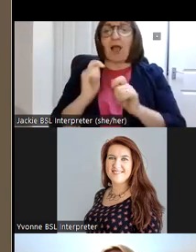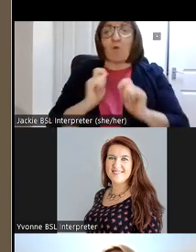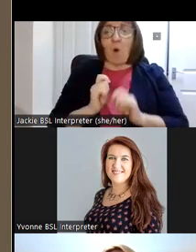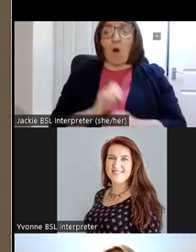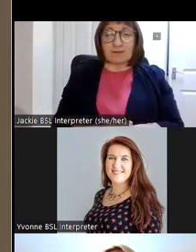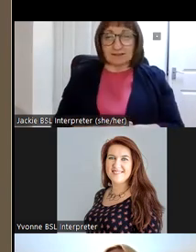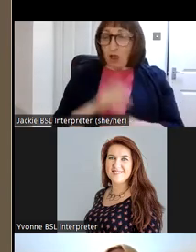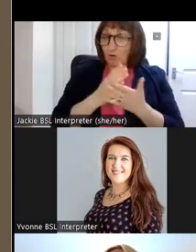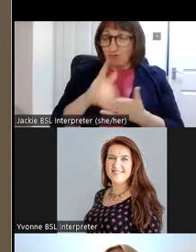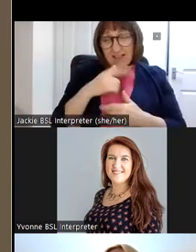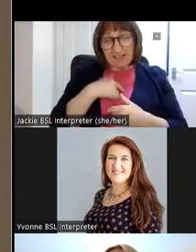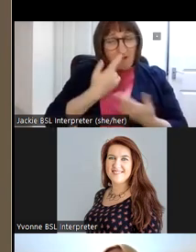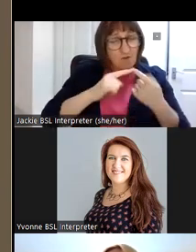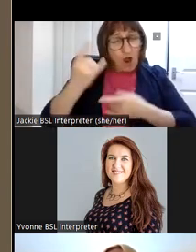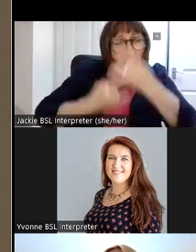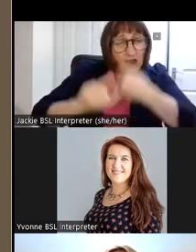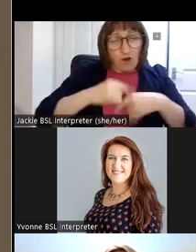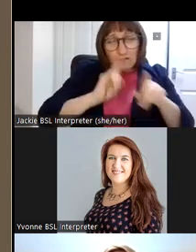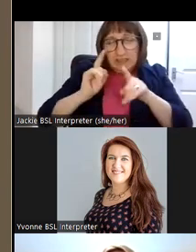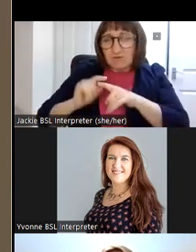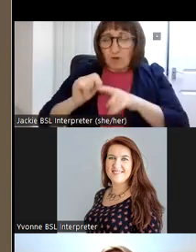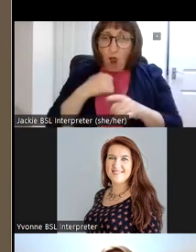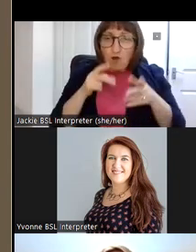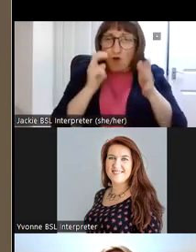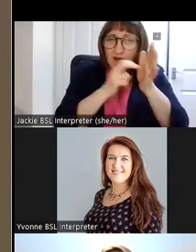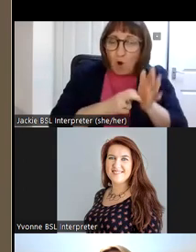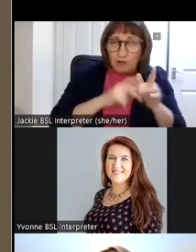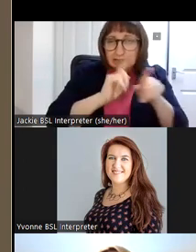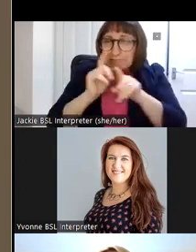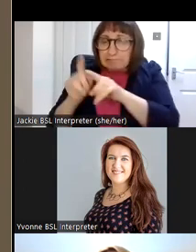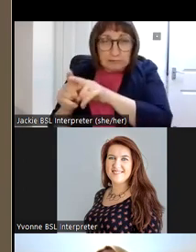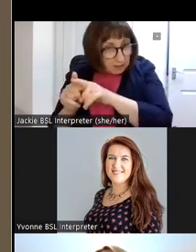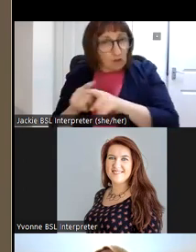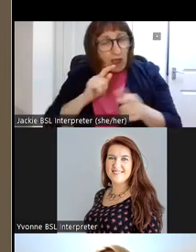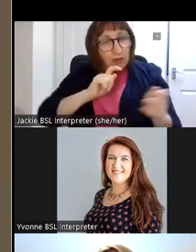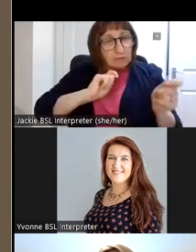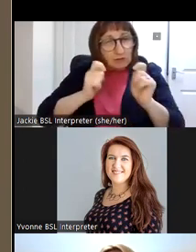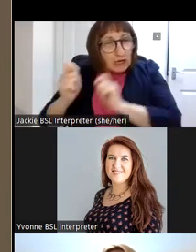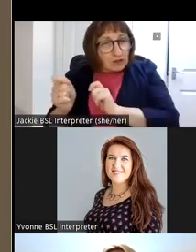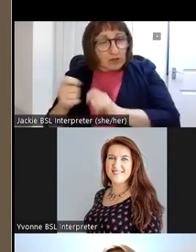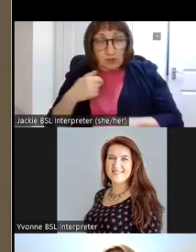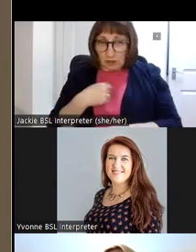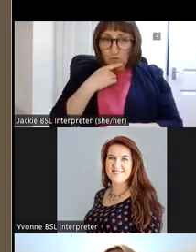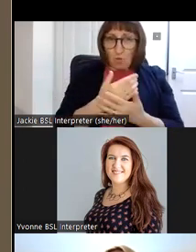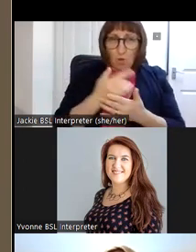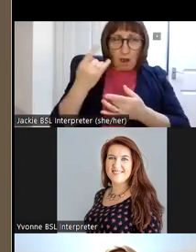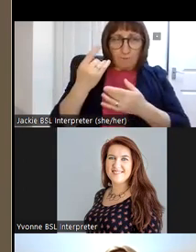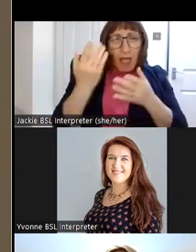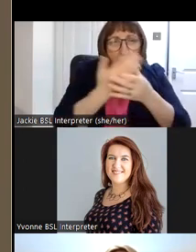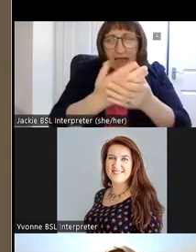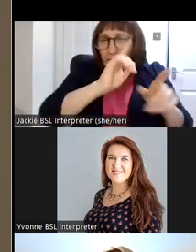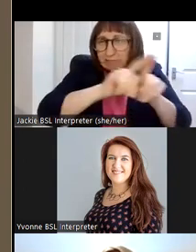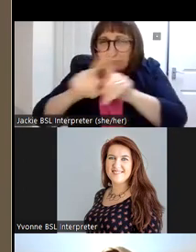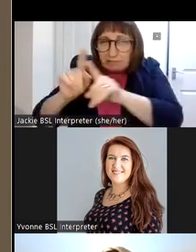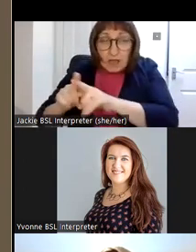really trying to vary our recording methodology uh so our archives can be multifaceted so some